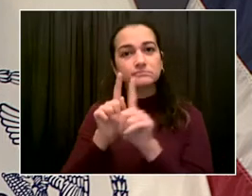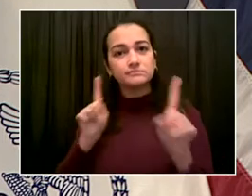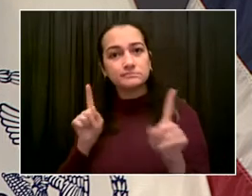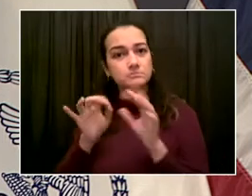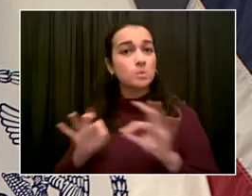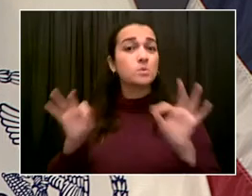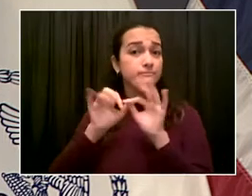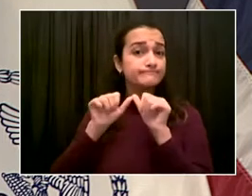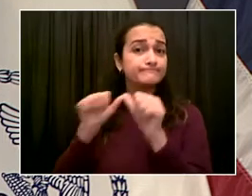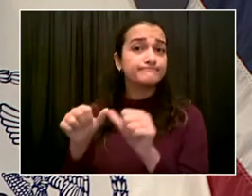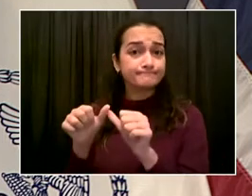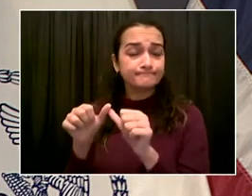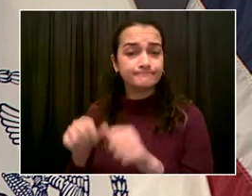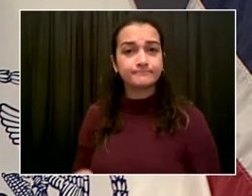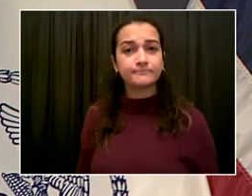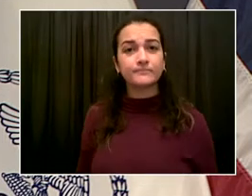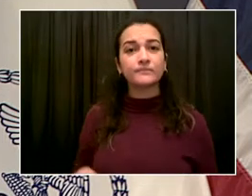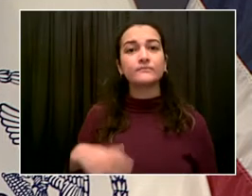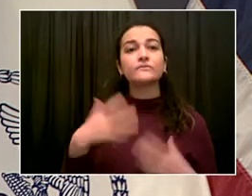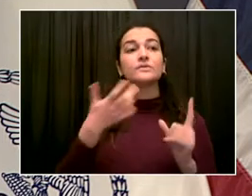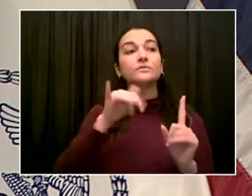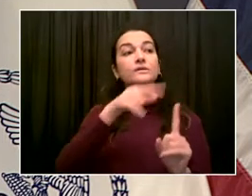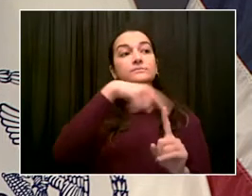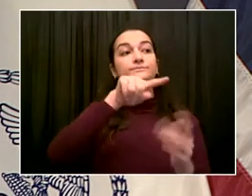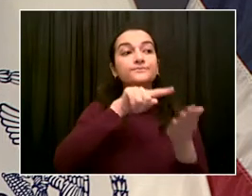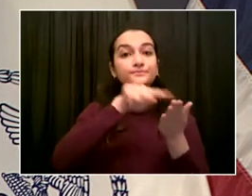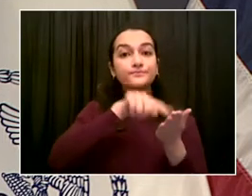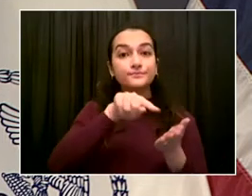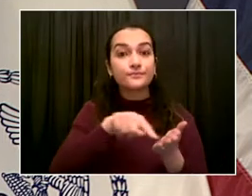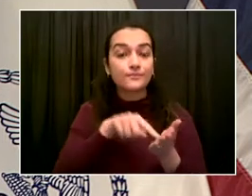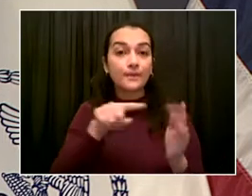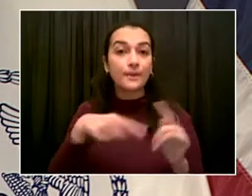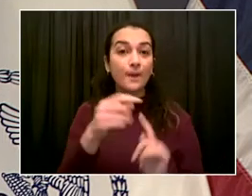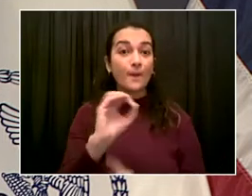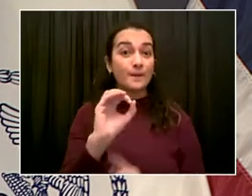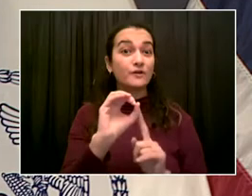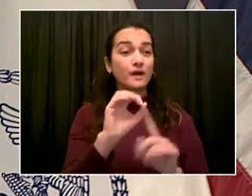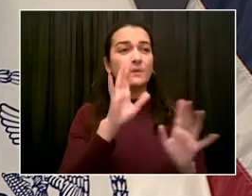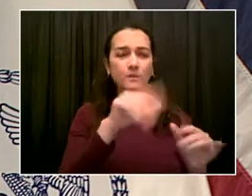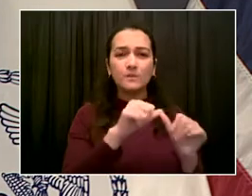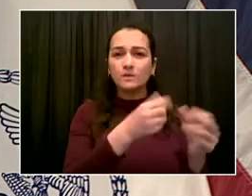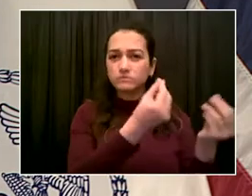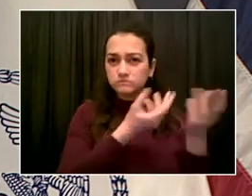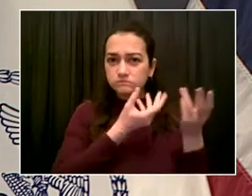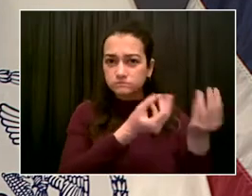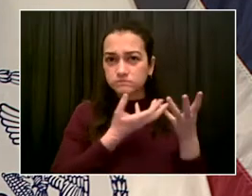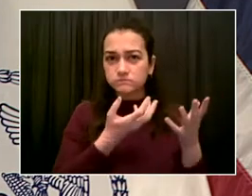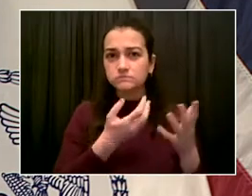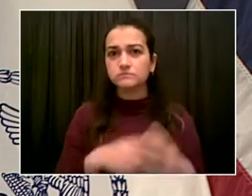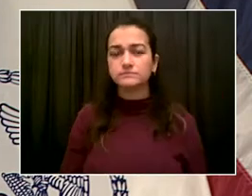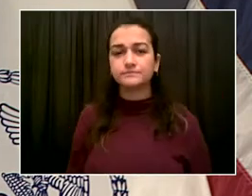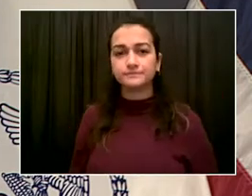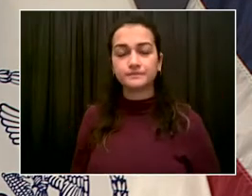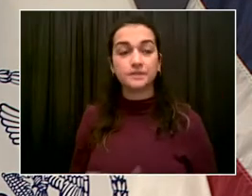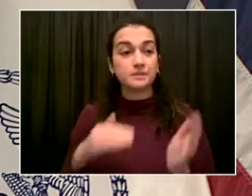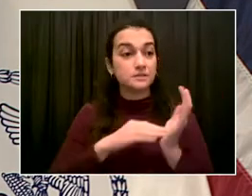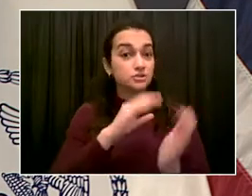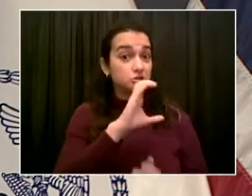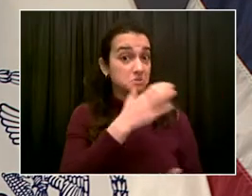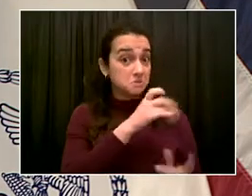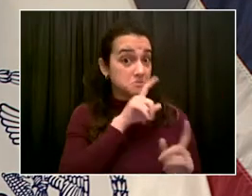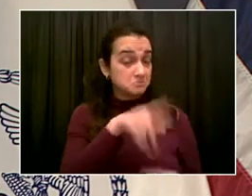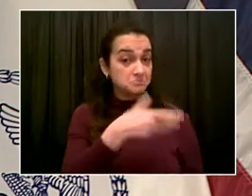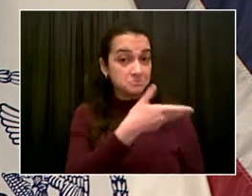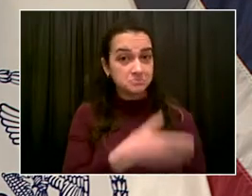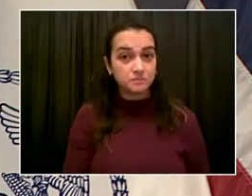me turn to the doctors to respond to your point. First, Dr. Choksi, then Dr. Katz. Dr.